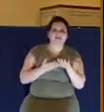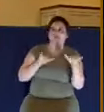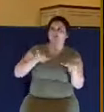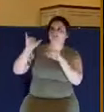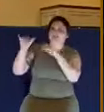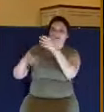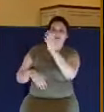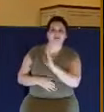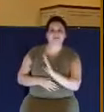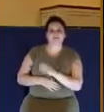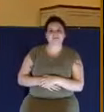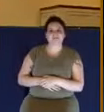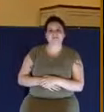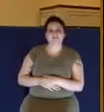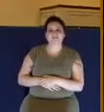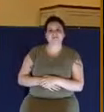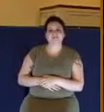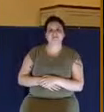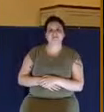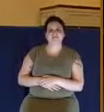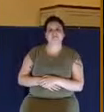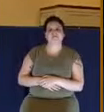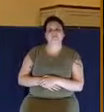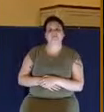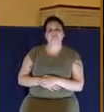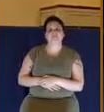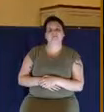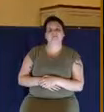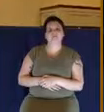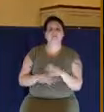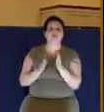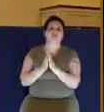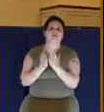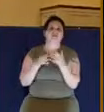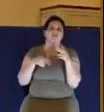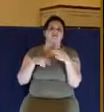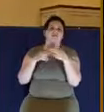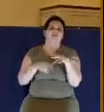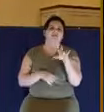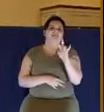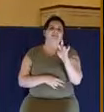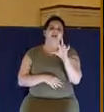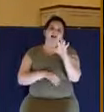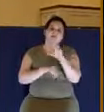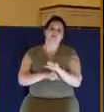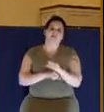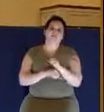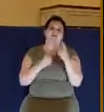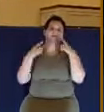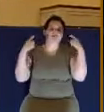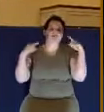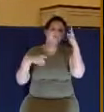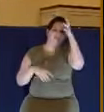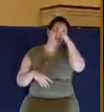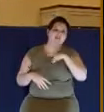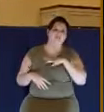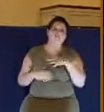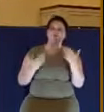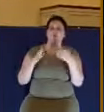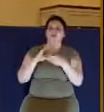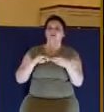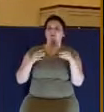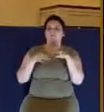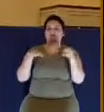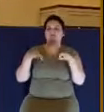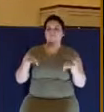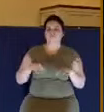In the book called Seven Habits of a Successful Man, there's a story that I want to share with you. This